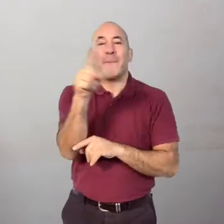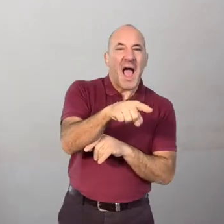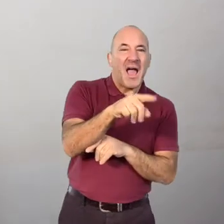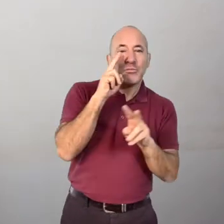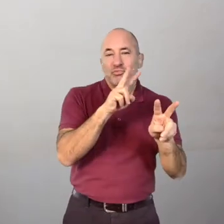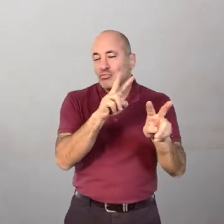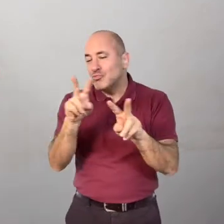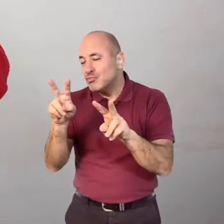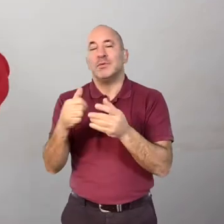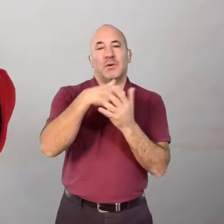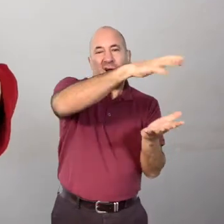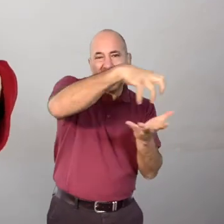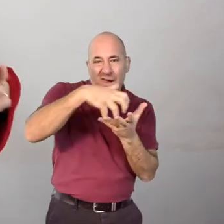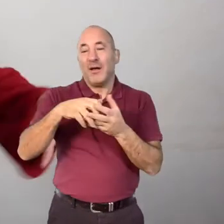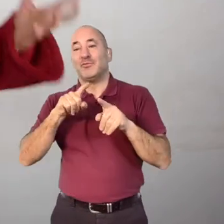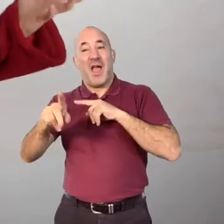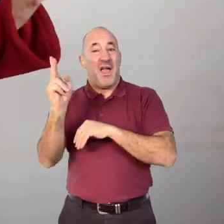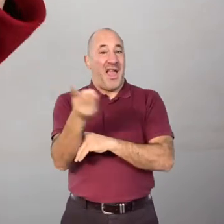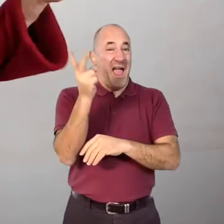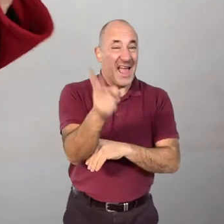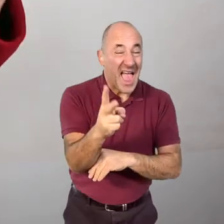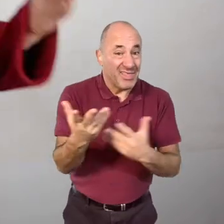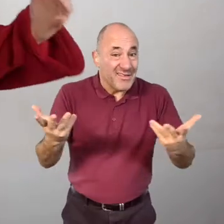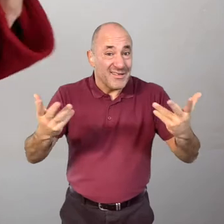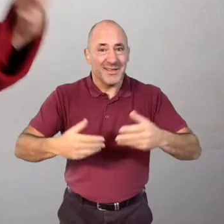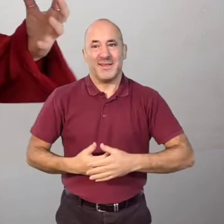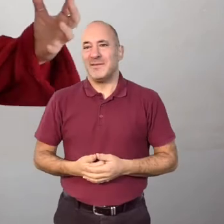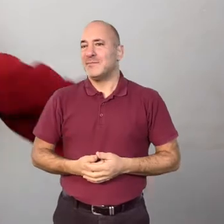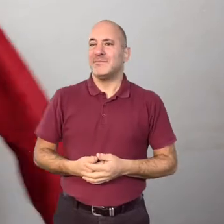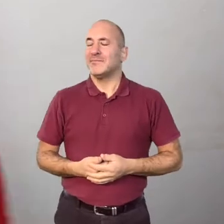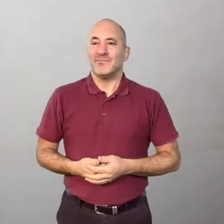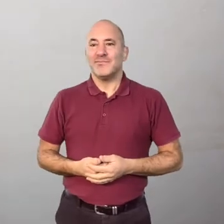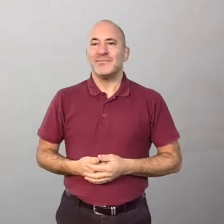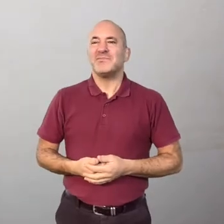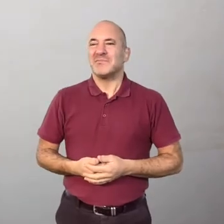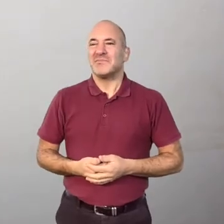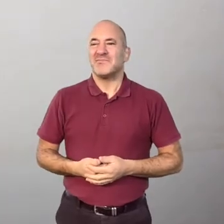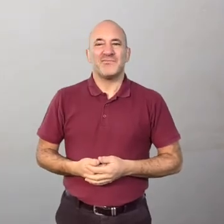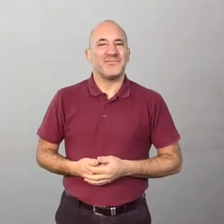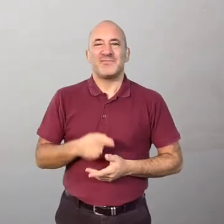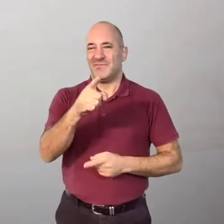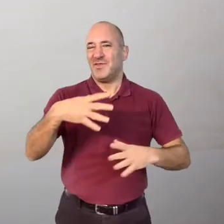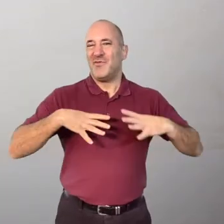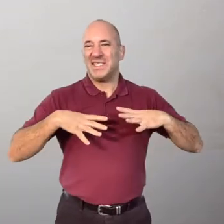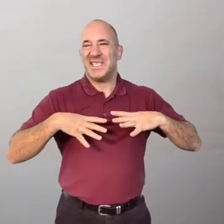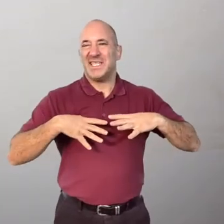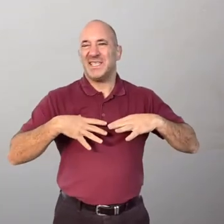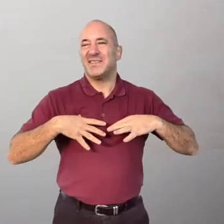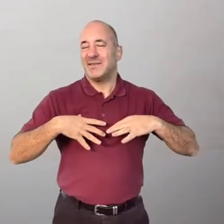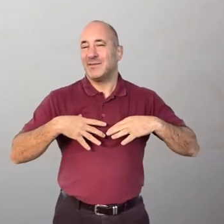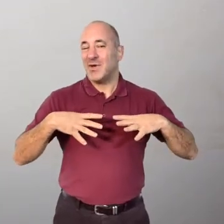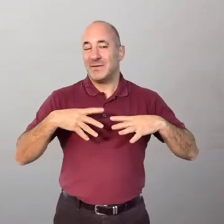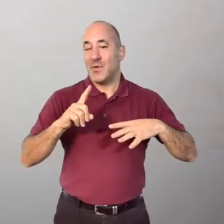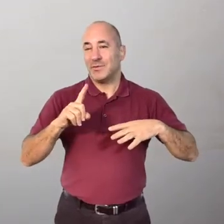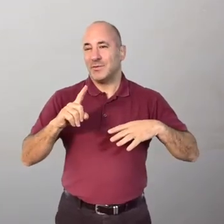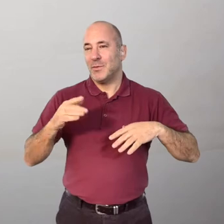then go back, find your props, do it all over again. Okay, I think you're ready. It's